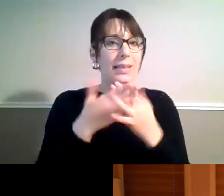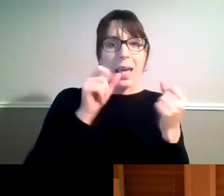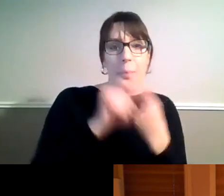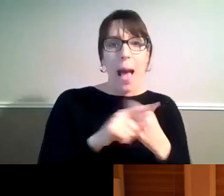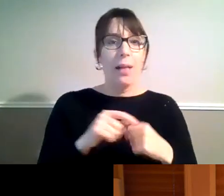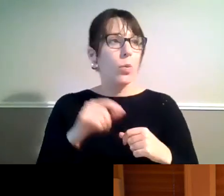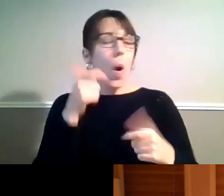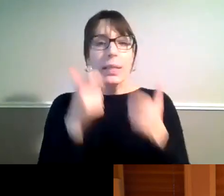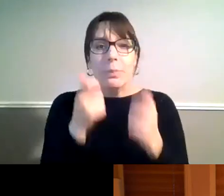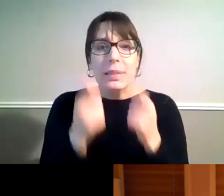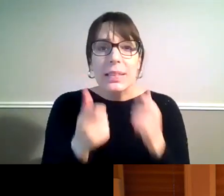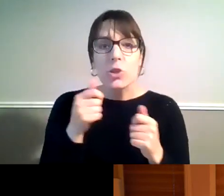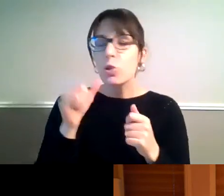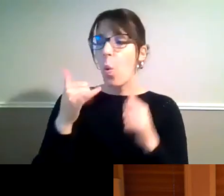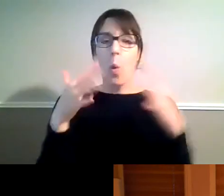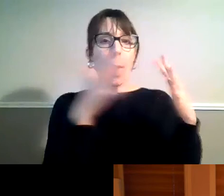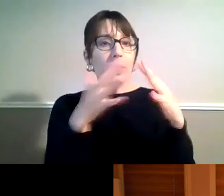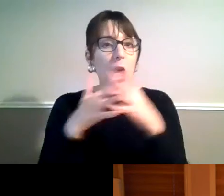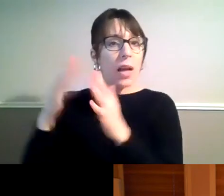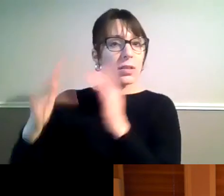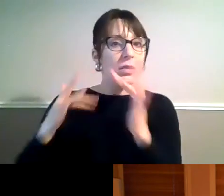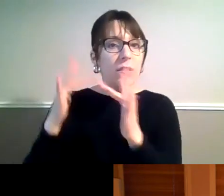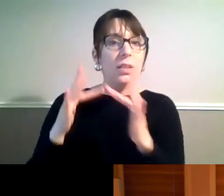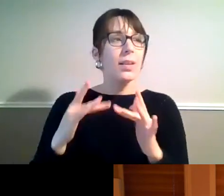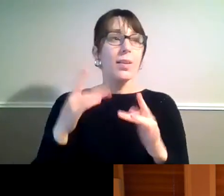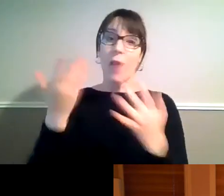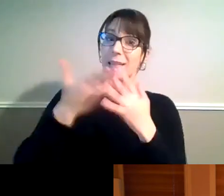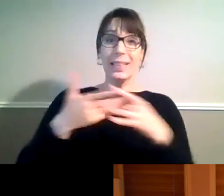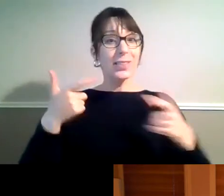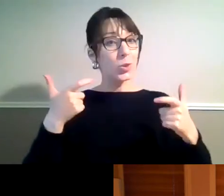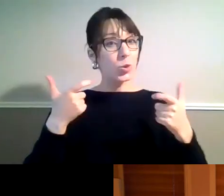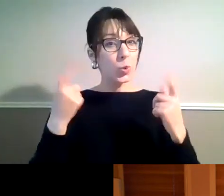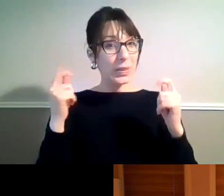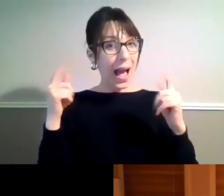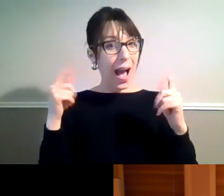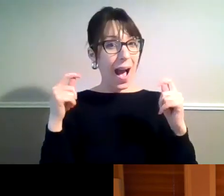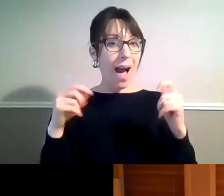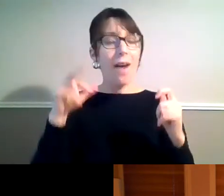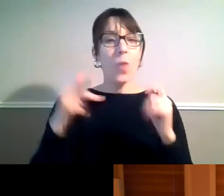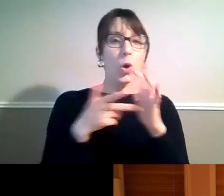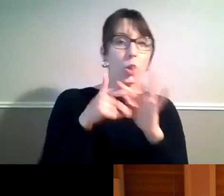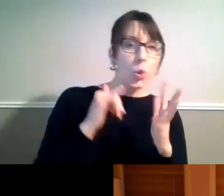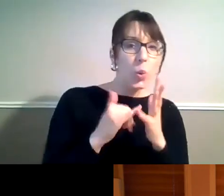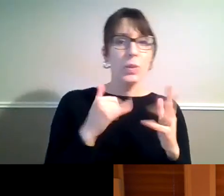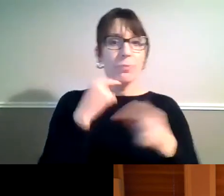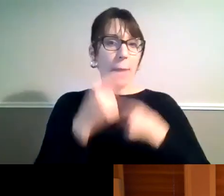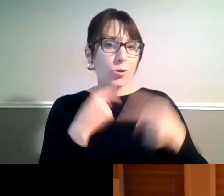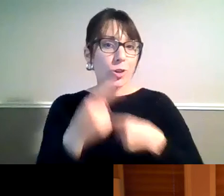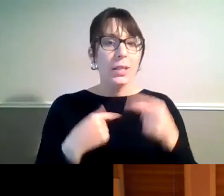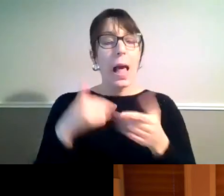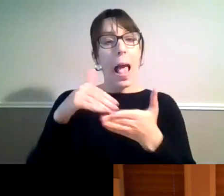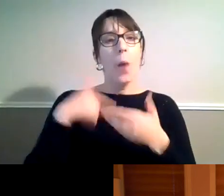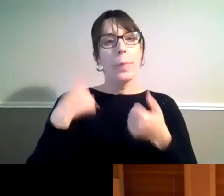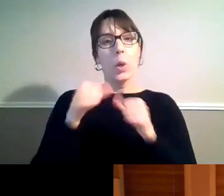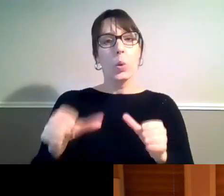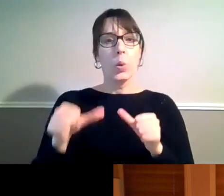access the web, to access Twitter for news and information, to use a navigation service I have